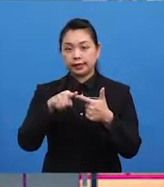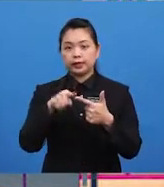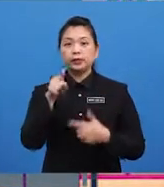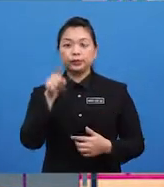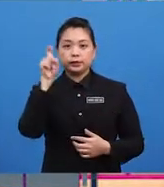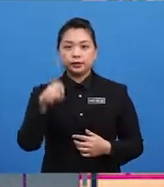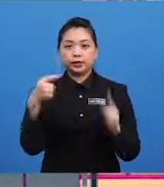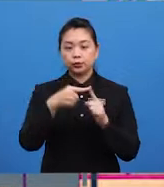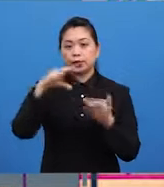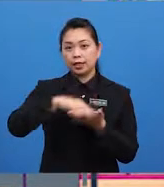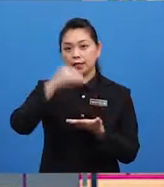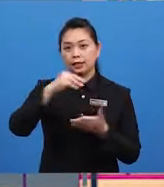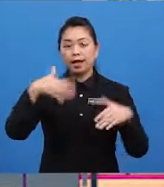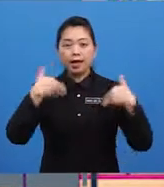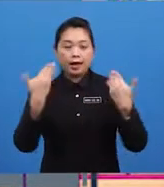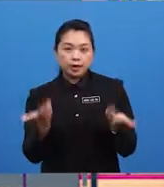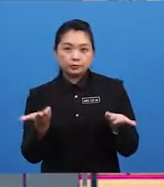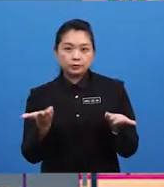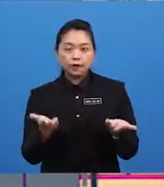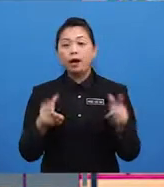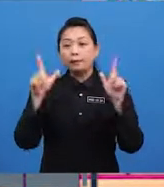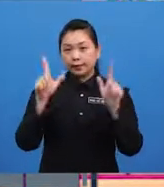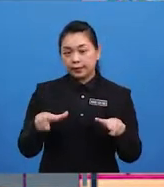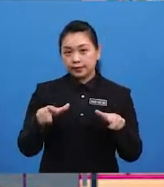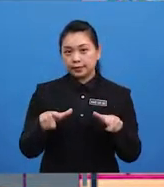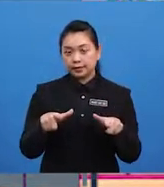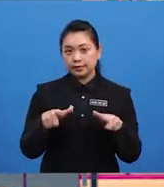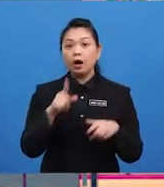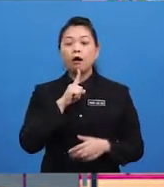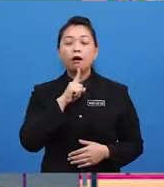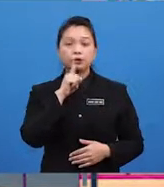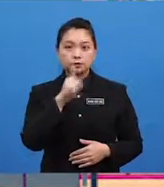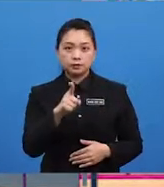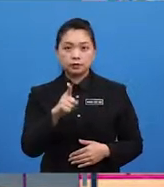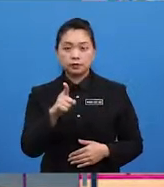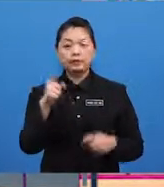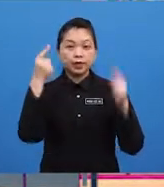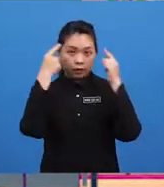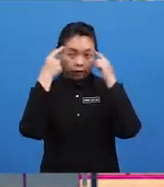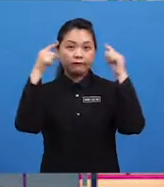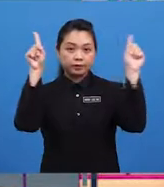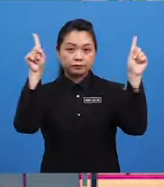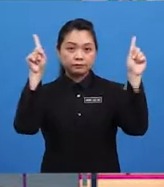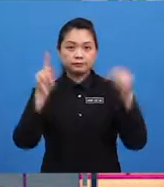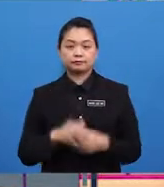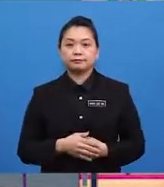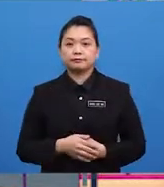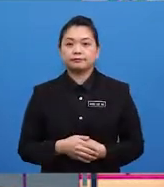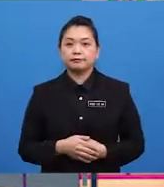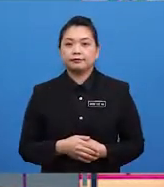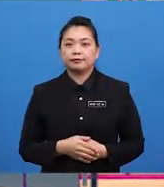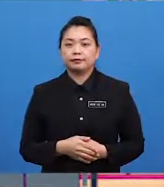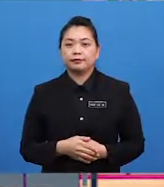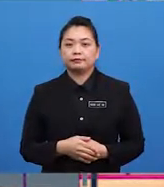to learn how to place your orders with confidence. Not in any restaurant I'm talking about.